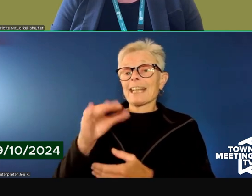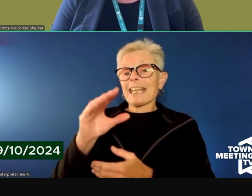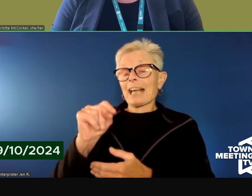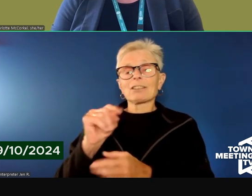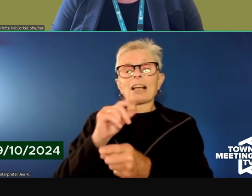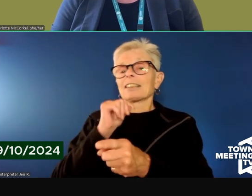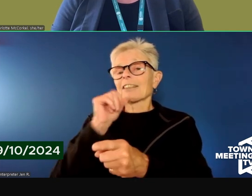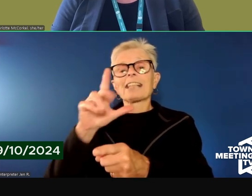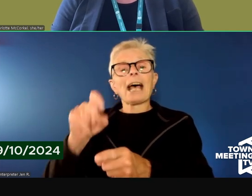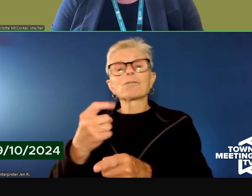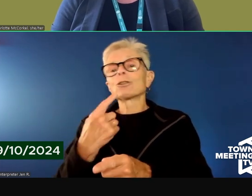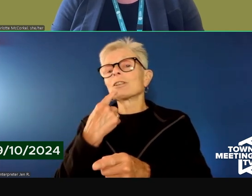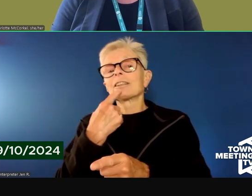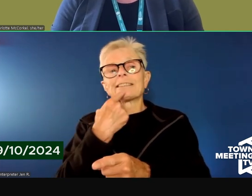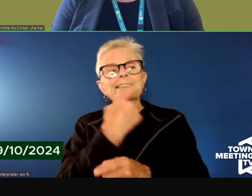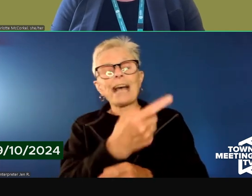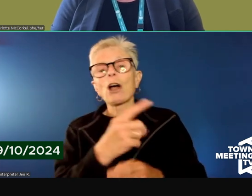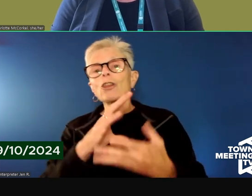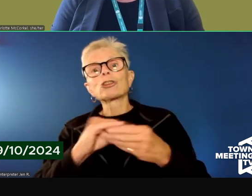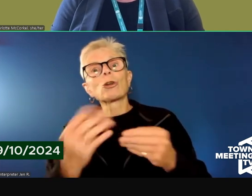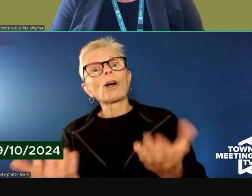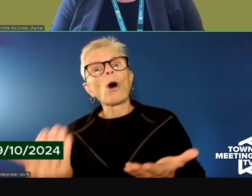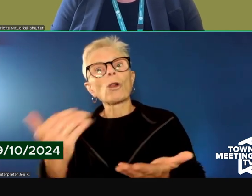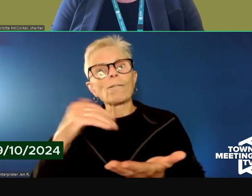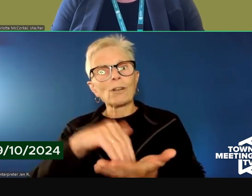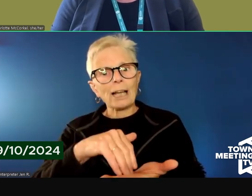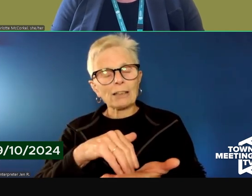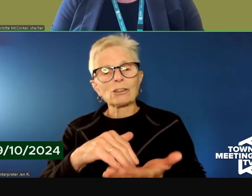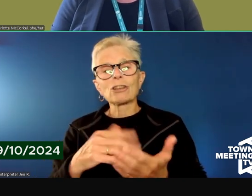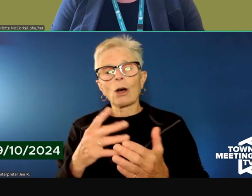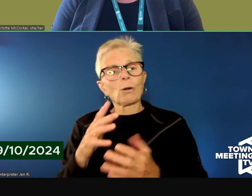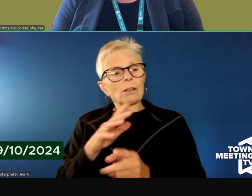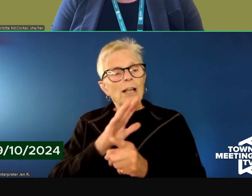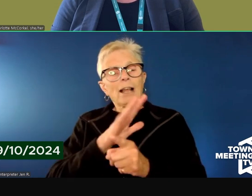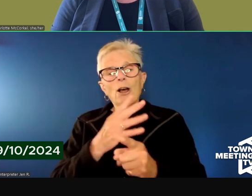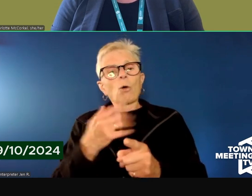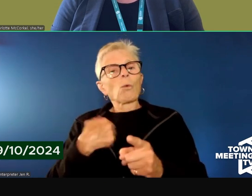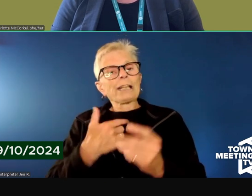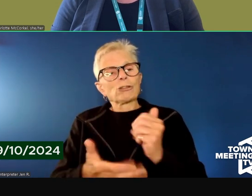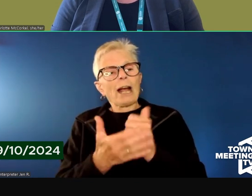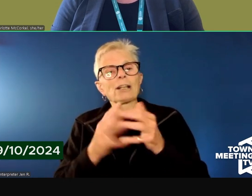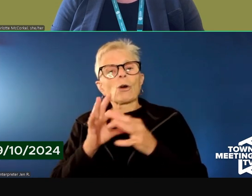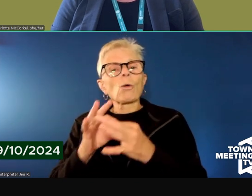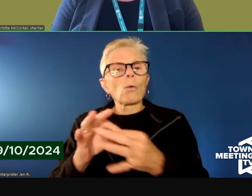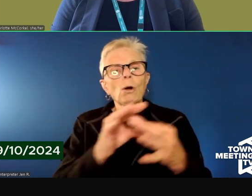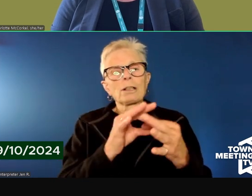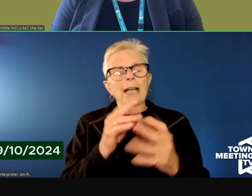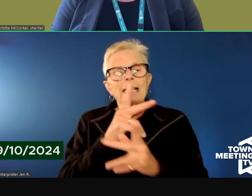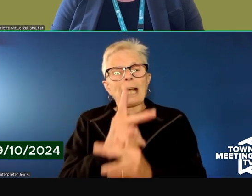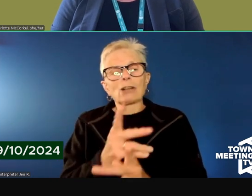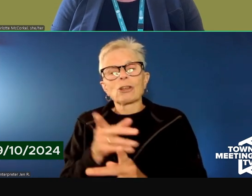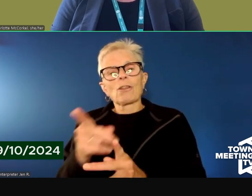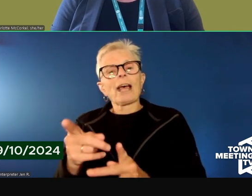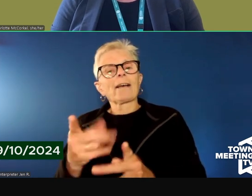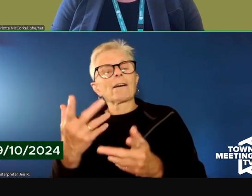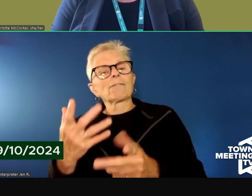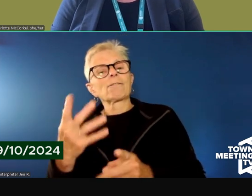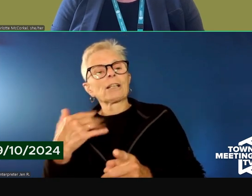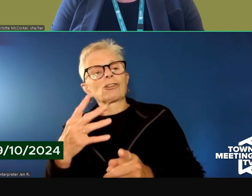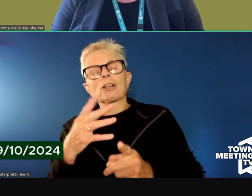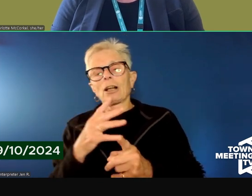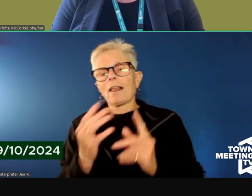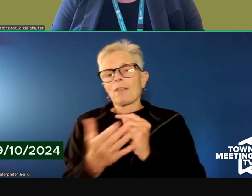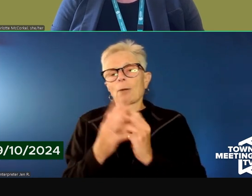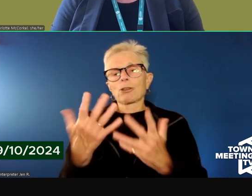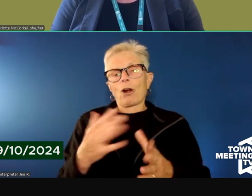repeat their story if they don't want to, and so that their care is as coordinated as possible. We can't take the place